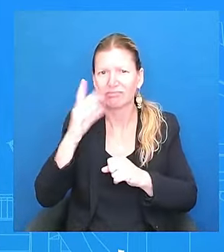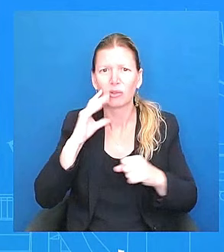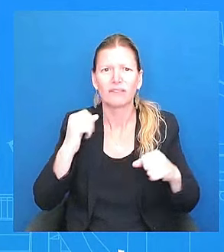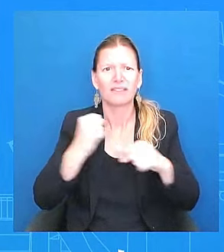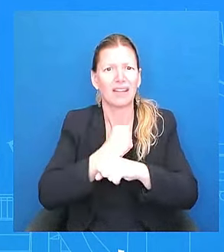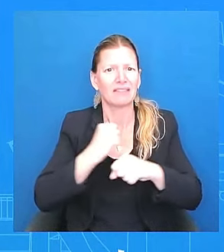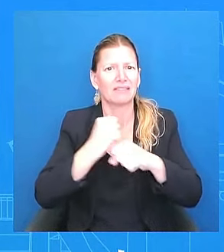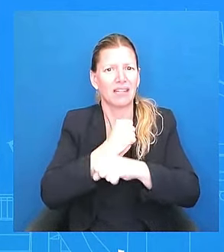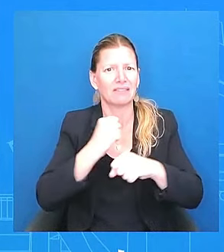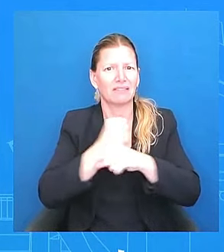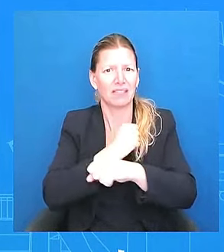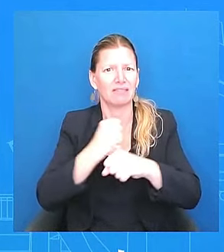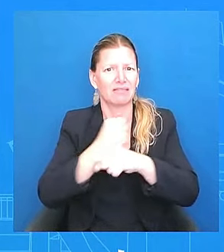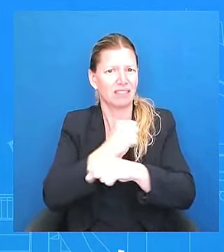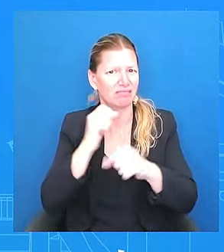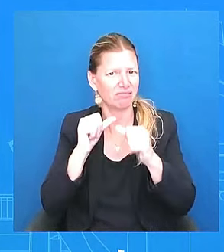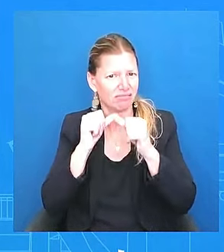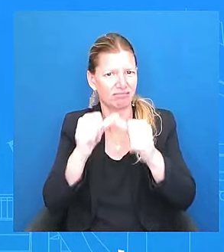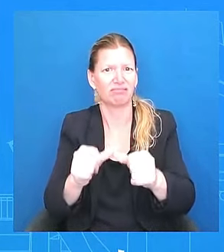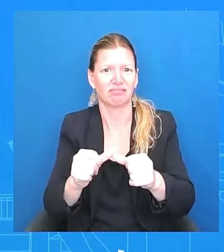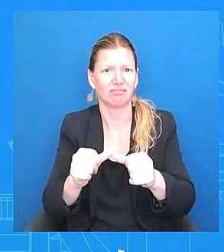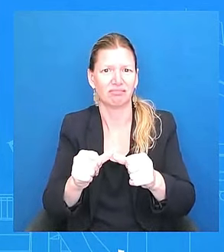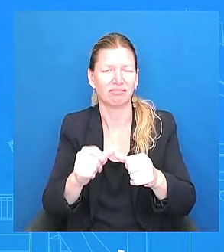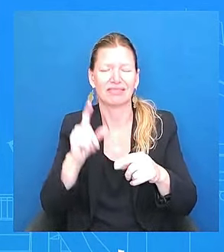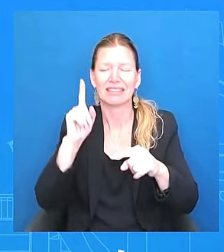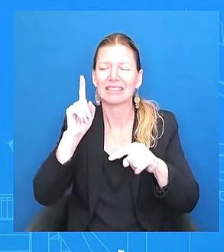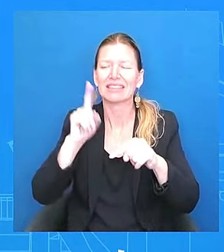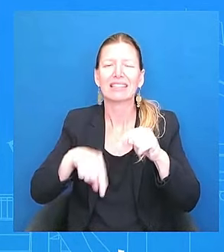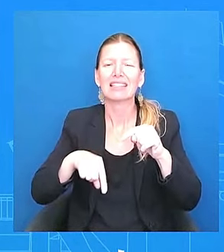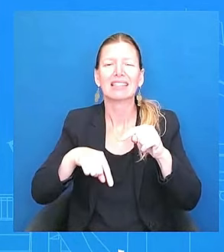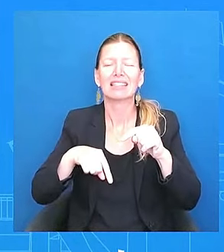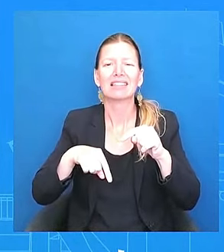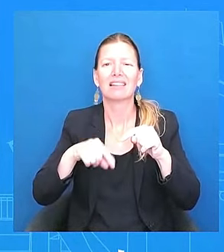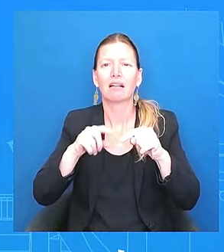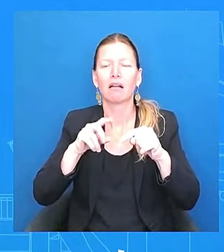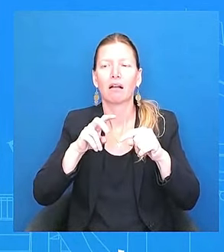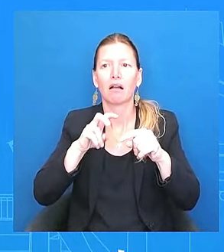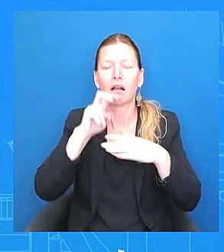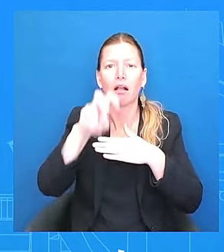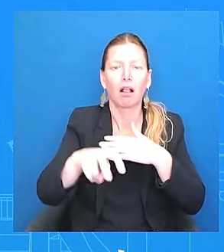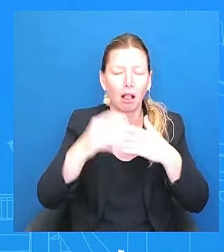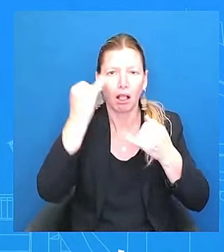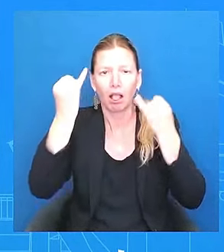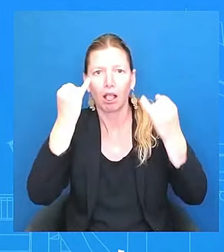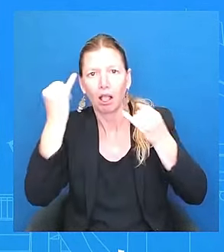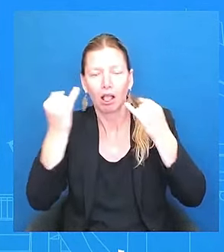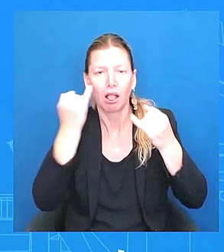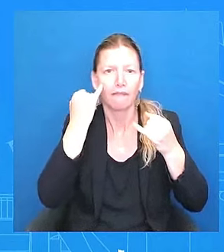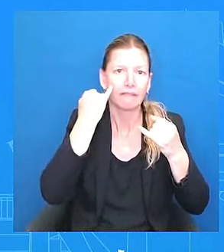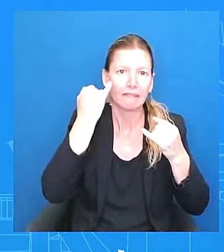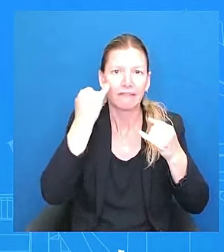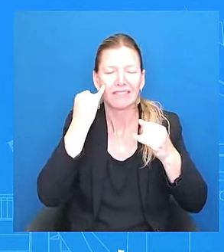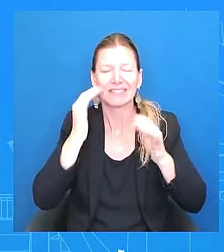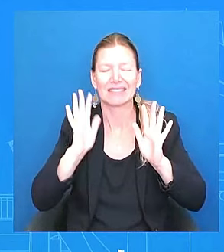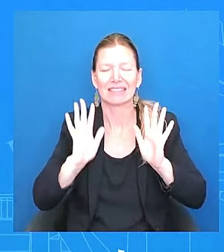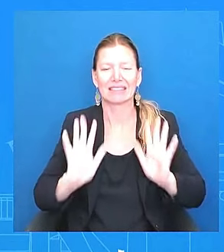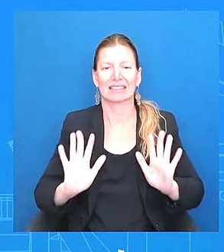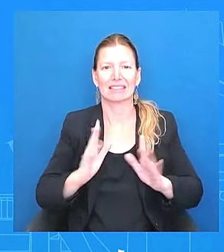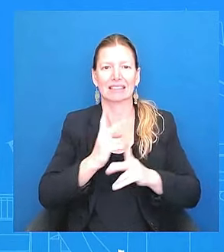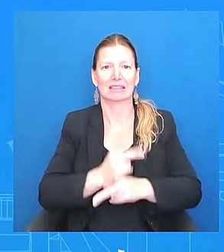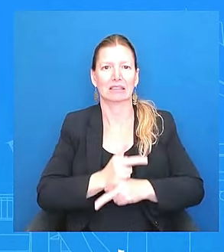But there is indeed a lot at stake. And we talk about this all the time. Democracy, freedoms, a woman's right to choose.